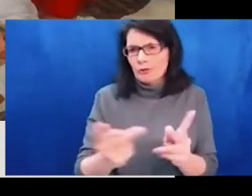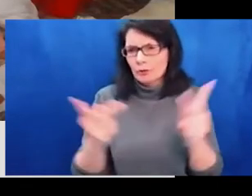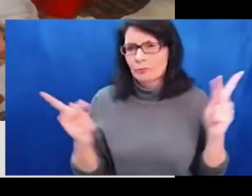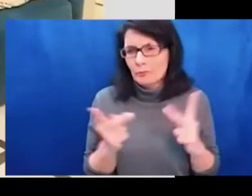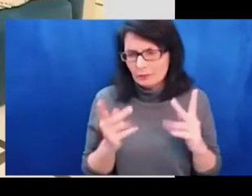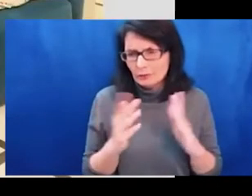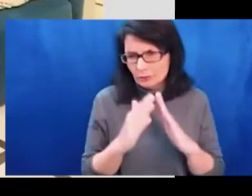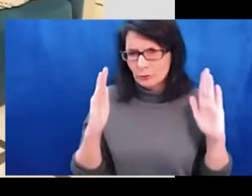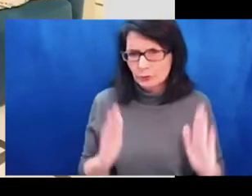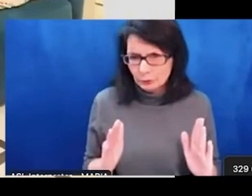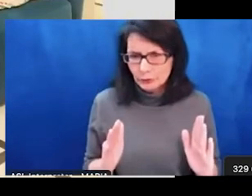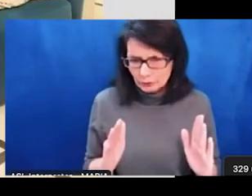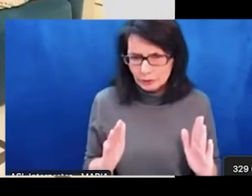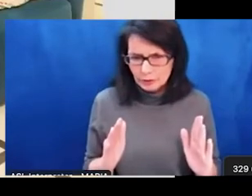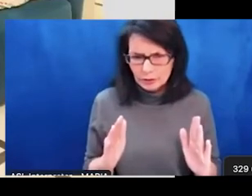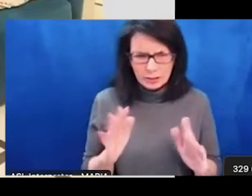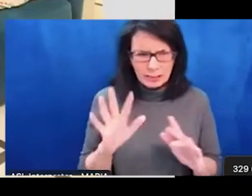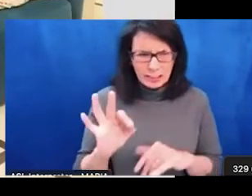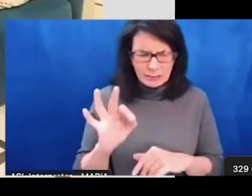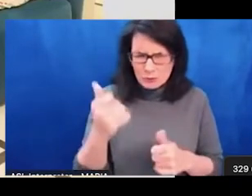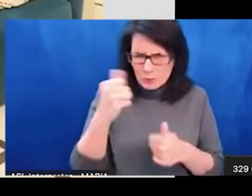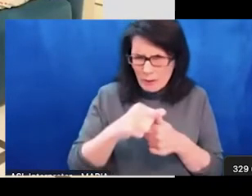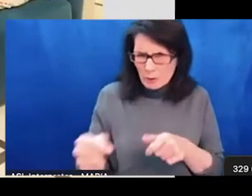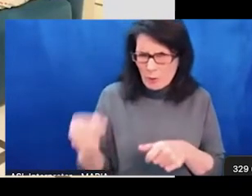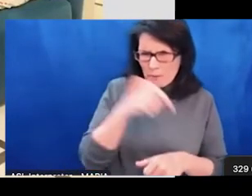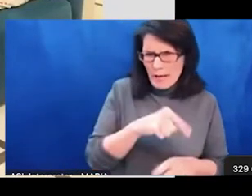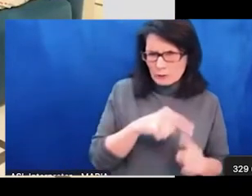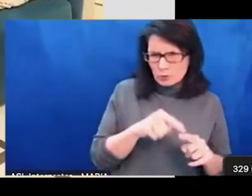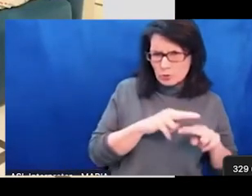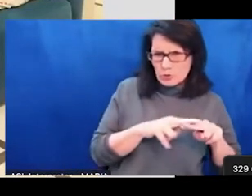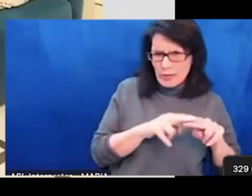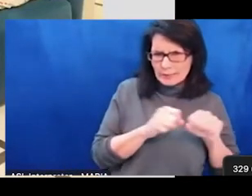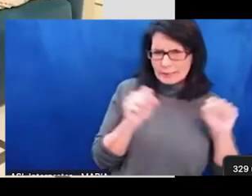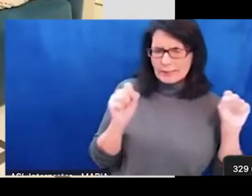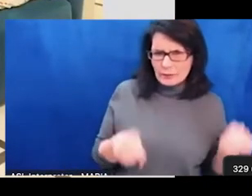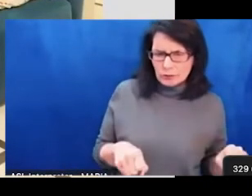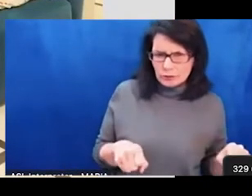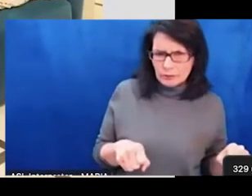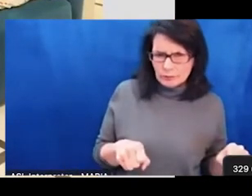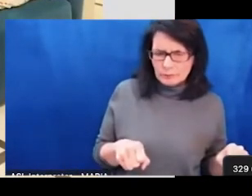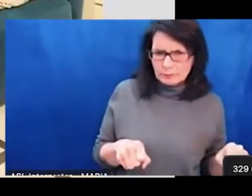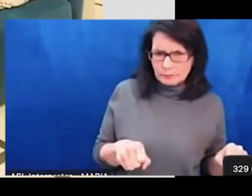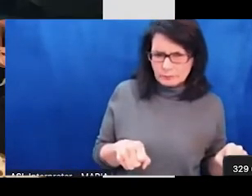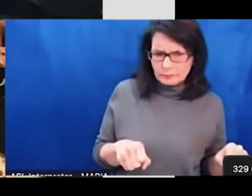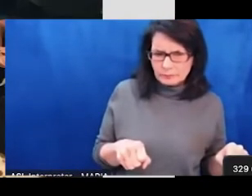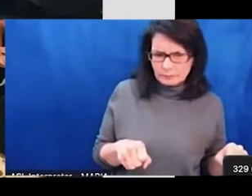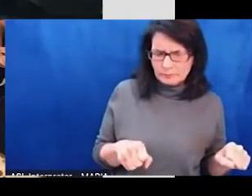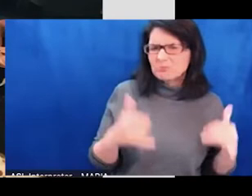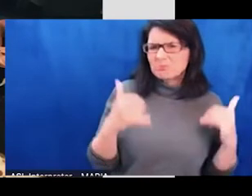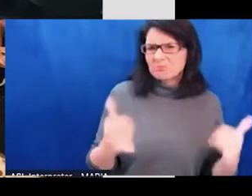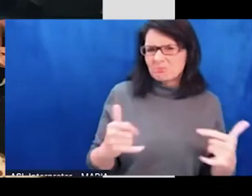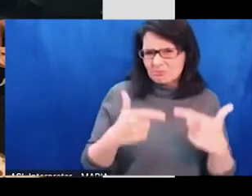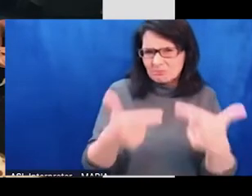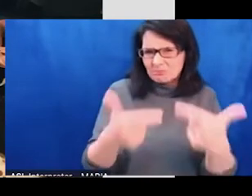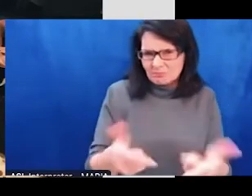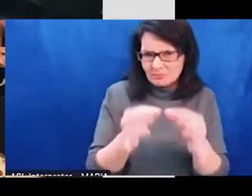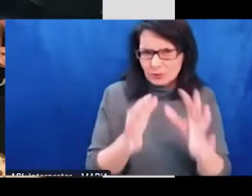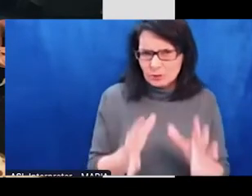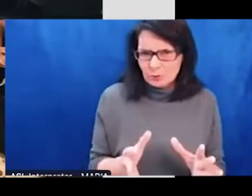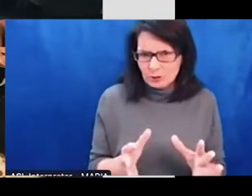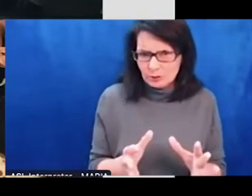into a place for people to stay. can see their beds set up in between the bookshelves.